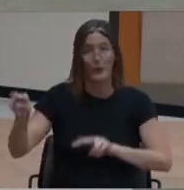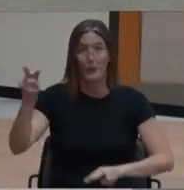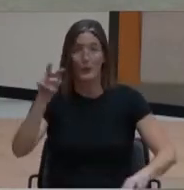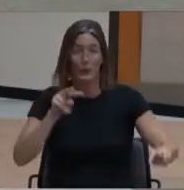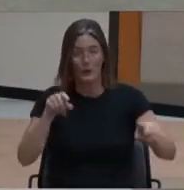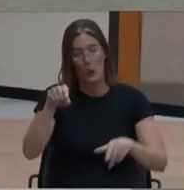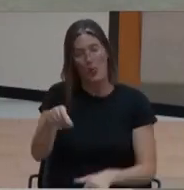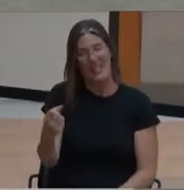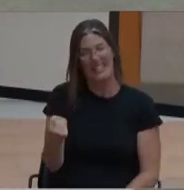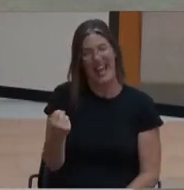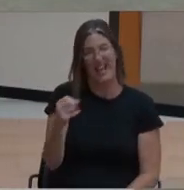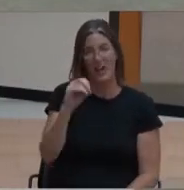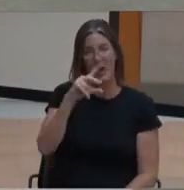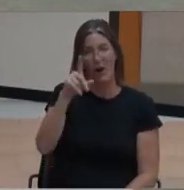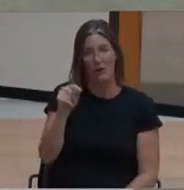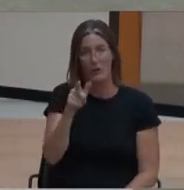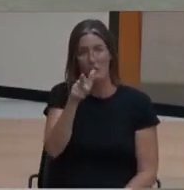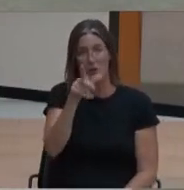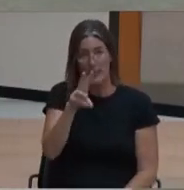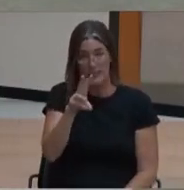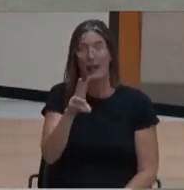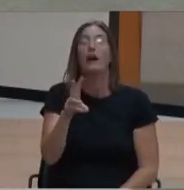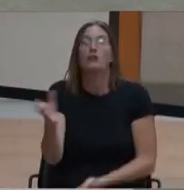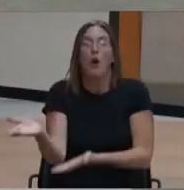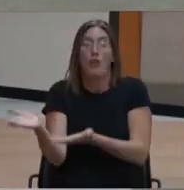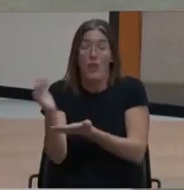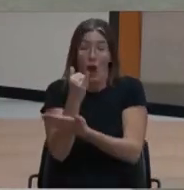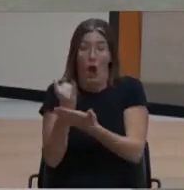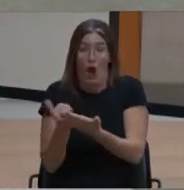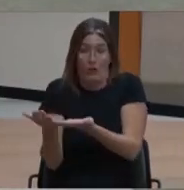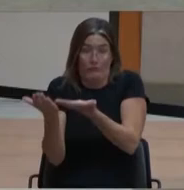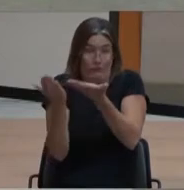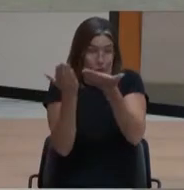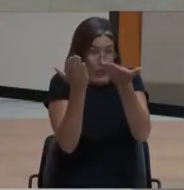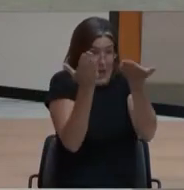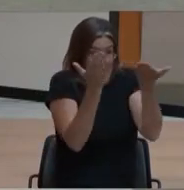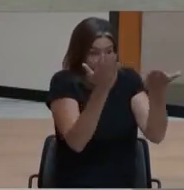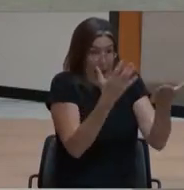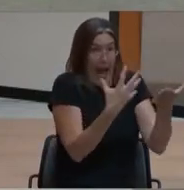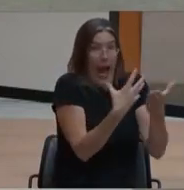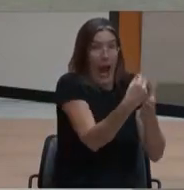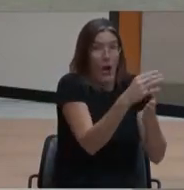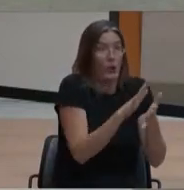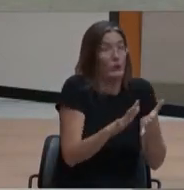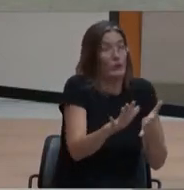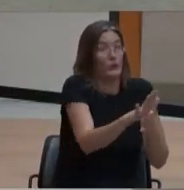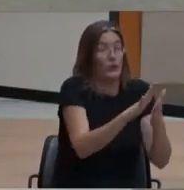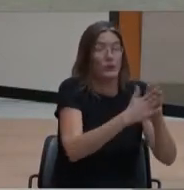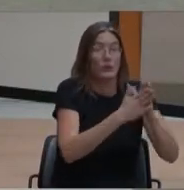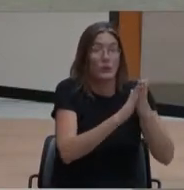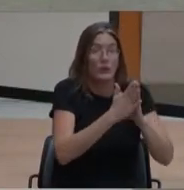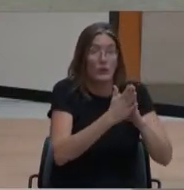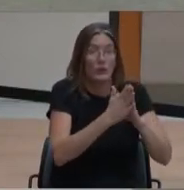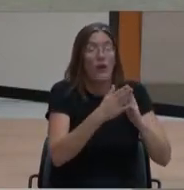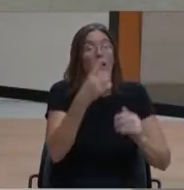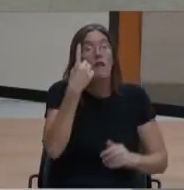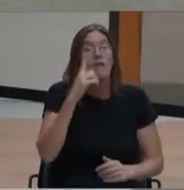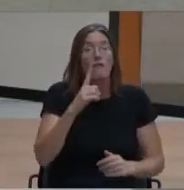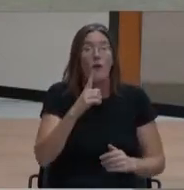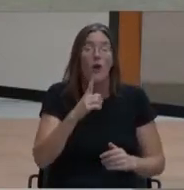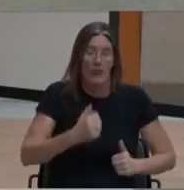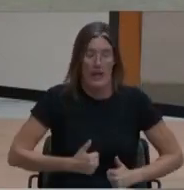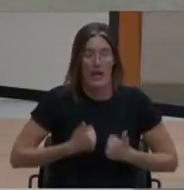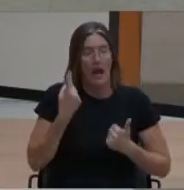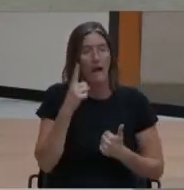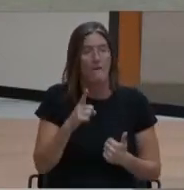26, we will take our work out into the community for Dia de Altares at Viva La Vida, where Chavez